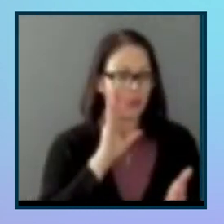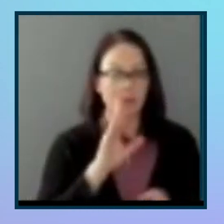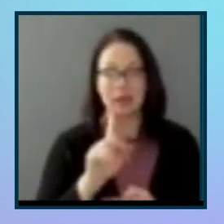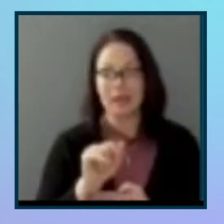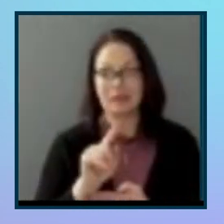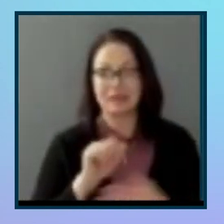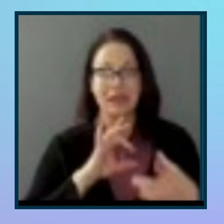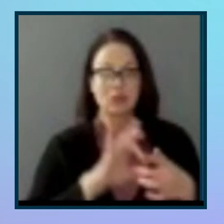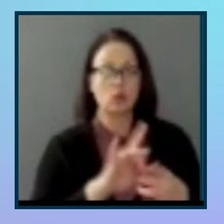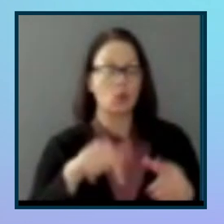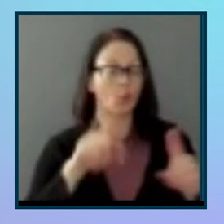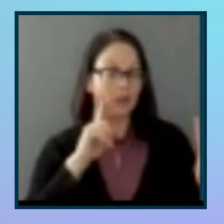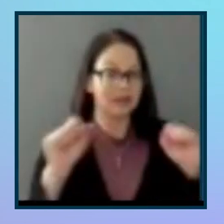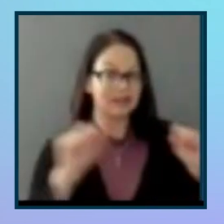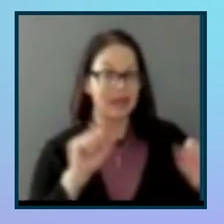Um,